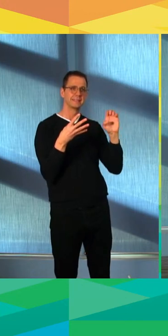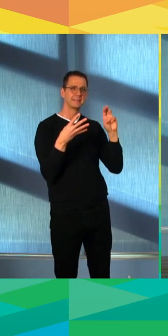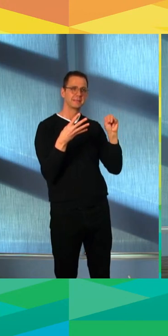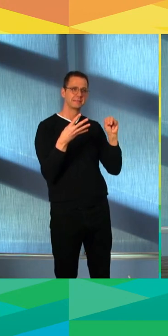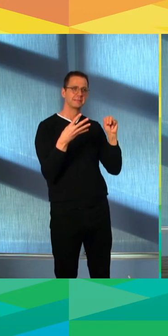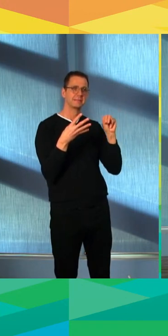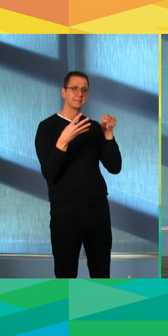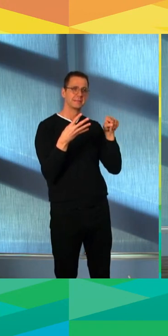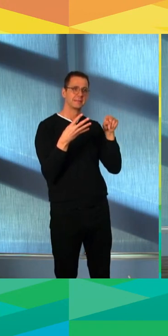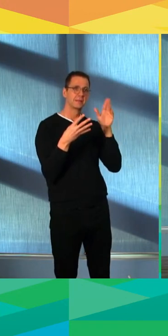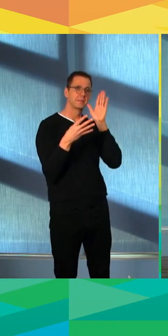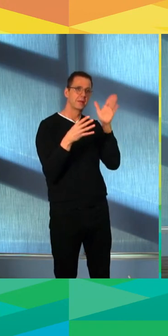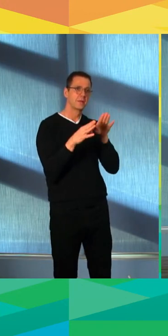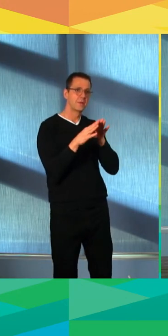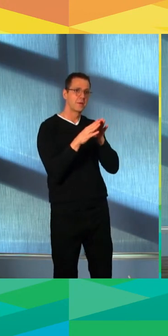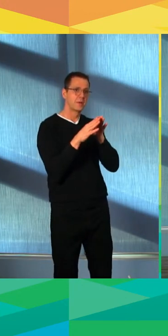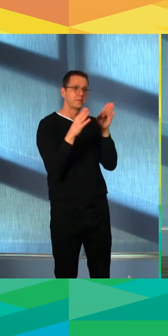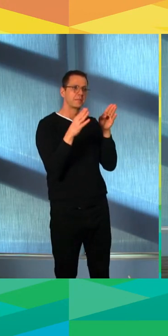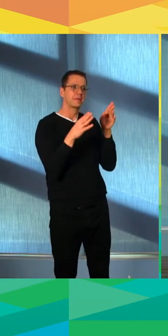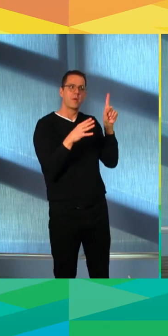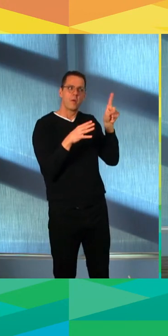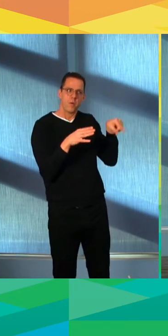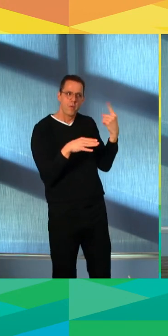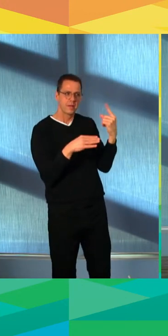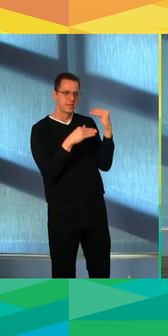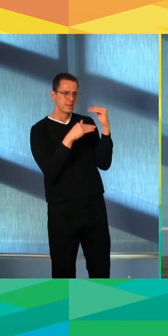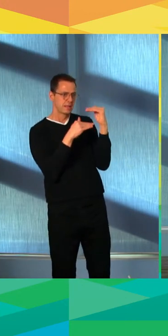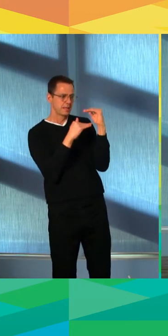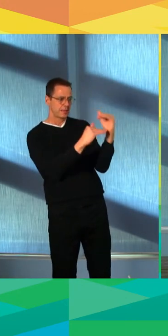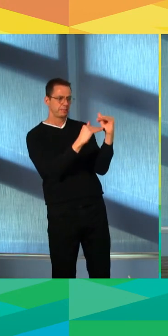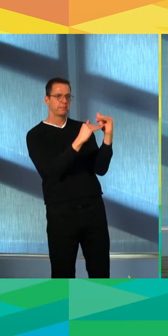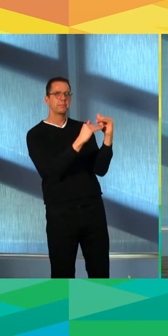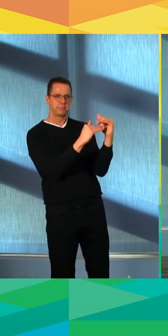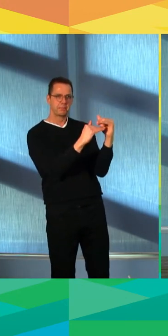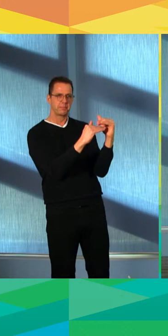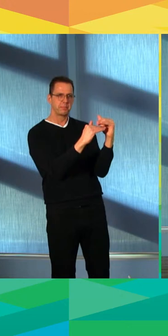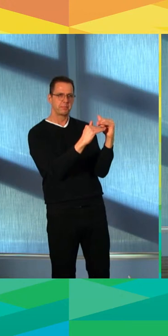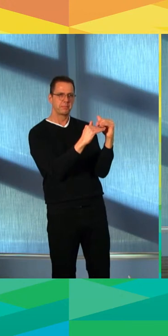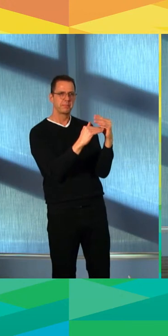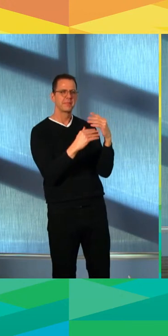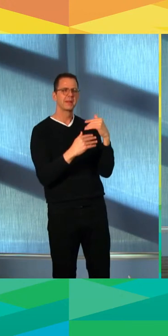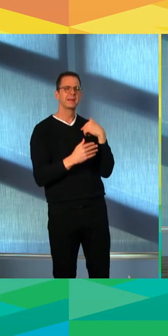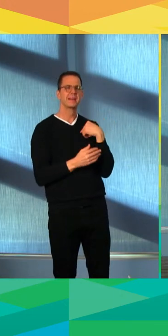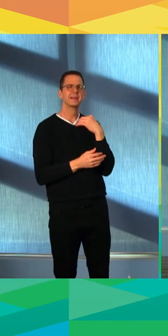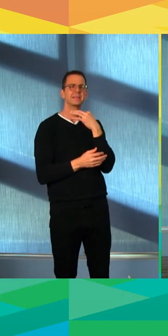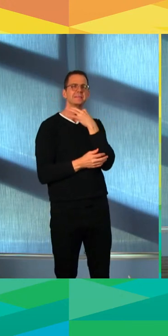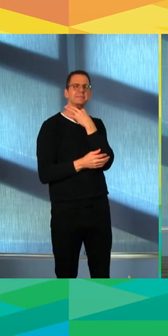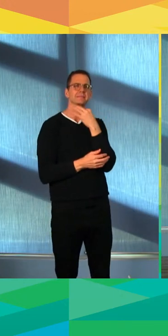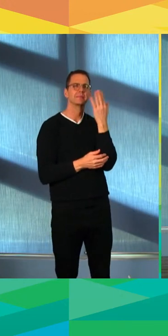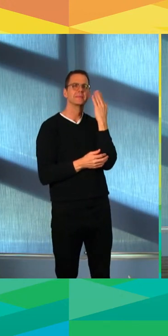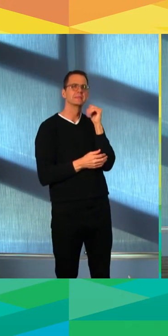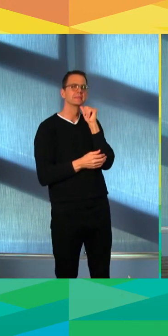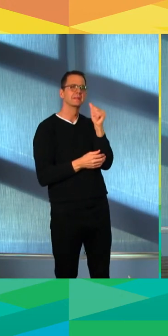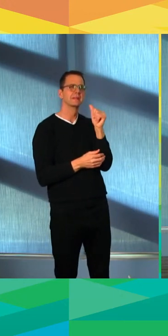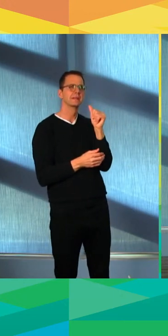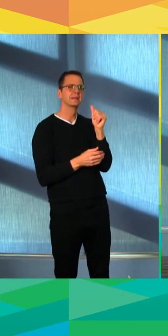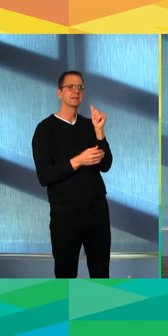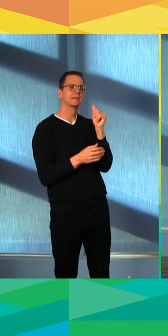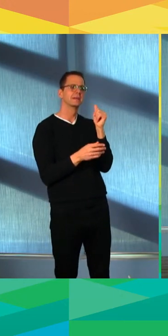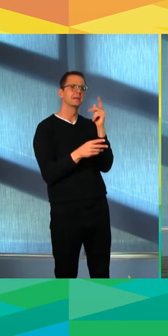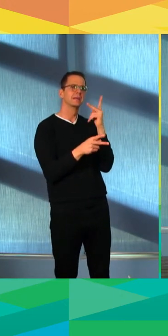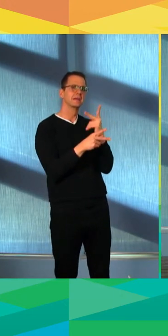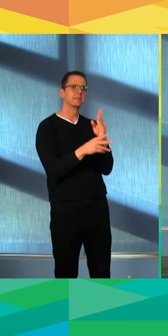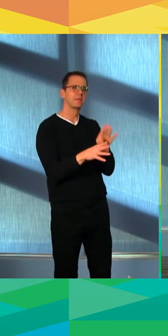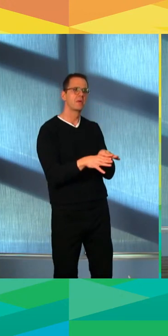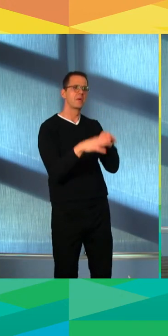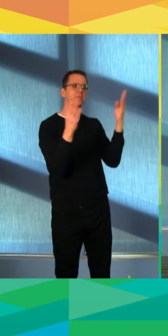to keep the rec centers open for that? Well, I think part of the issue here is we just got this news last night and as we've done before,